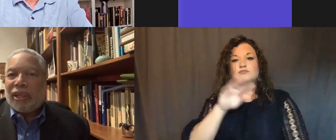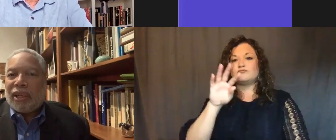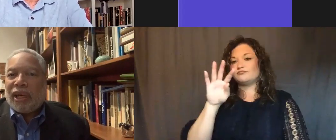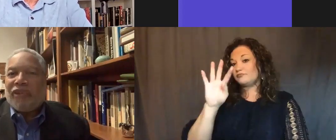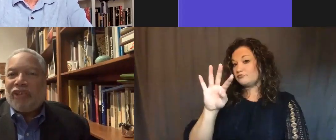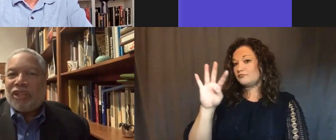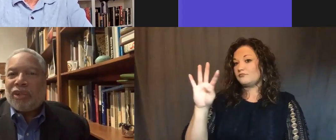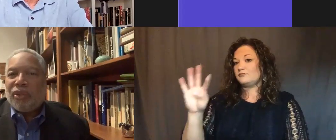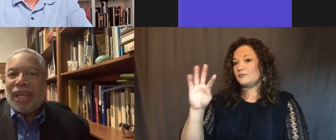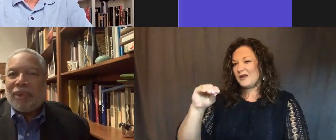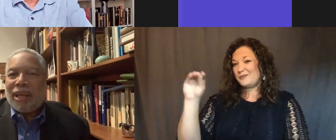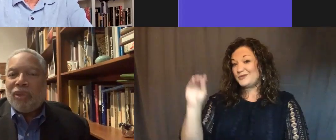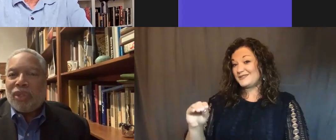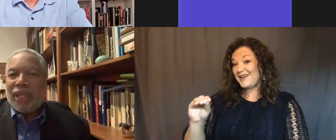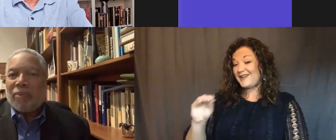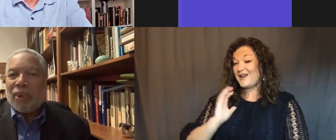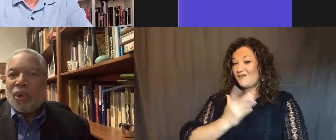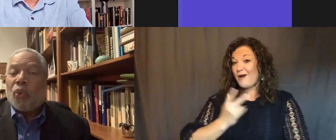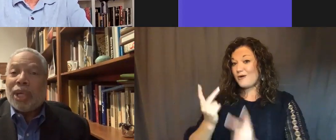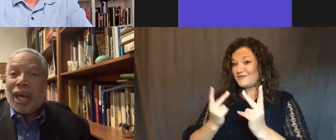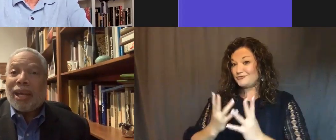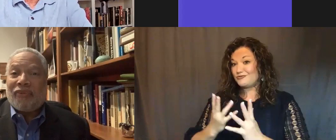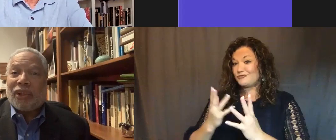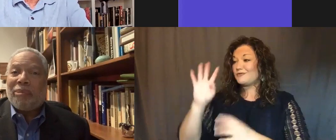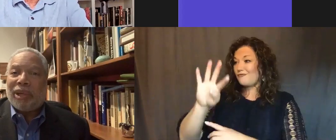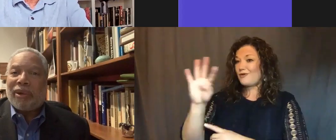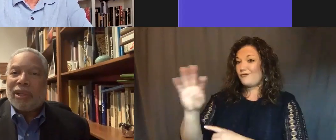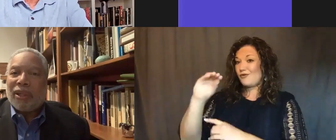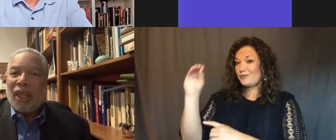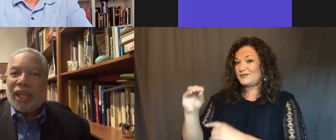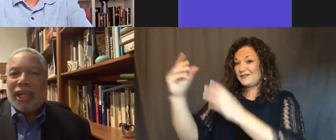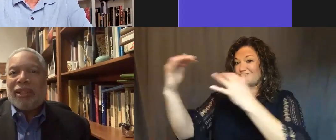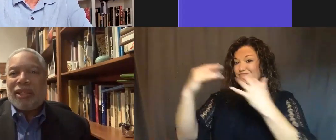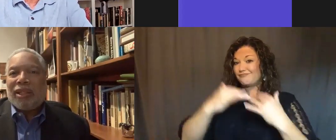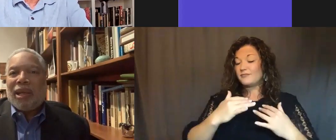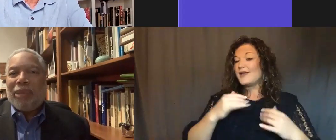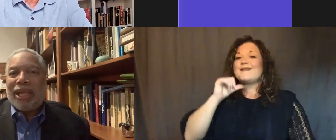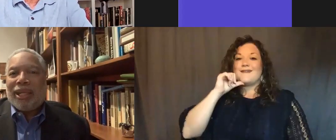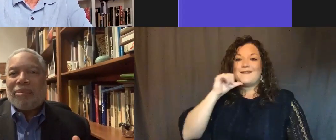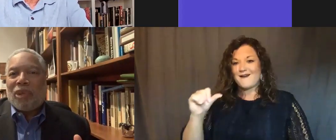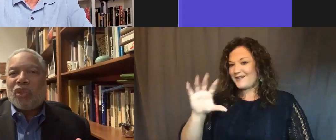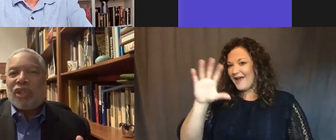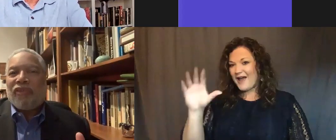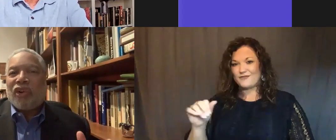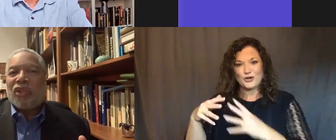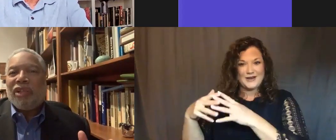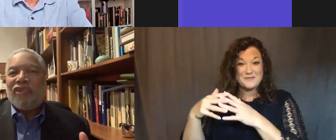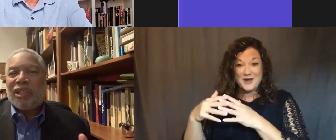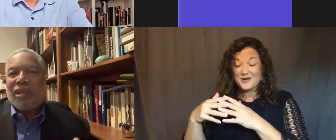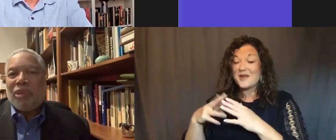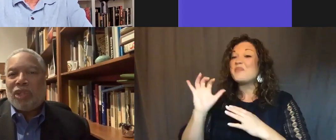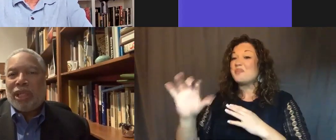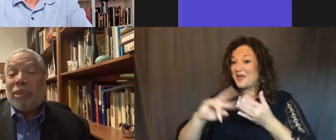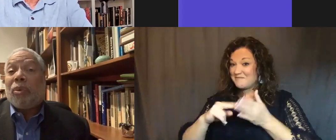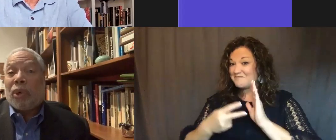of the visitors who came to that museum were non-African American. In essence, making it the most diversely